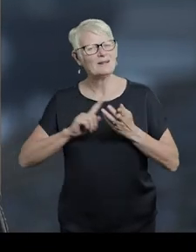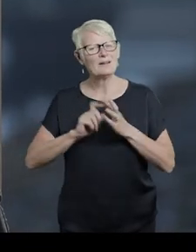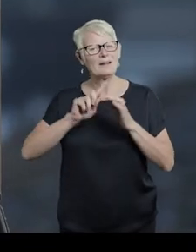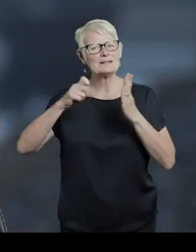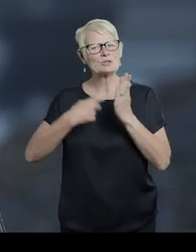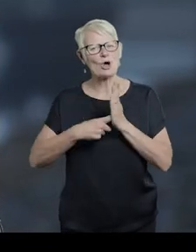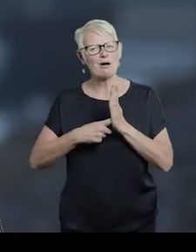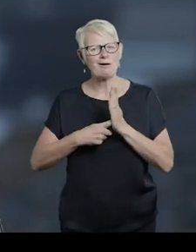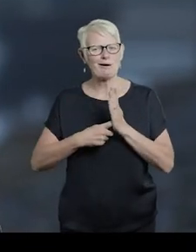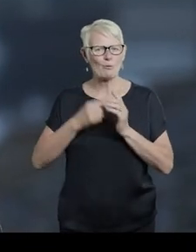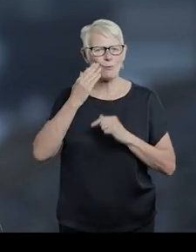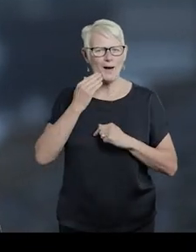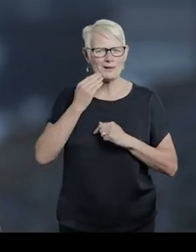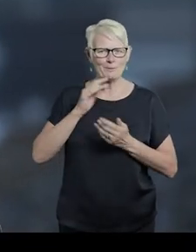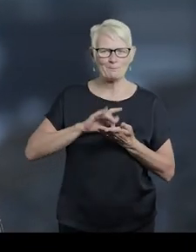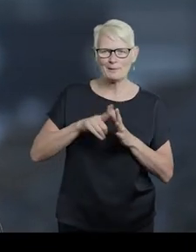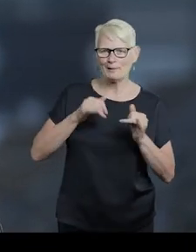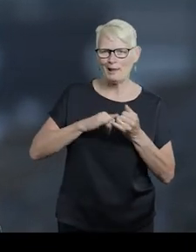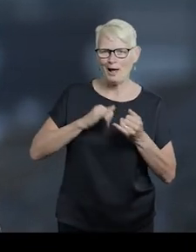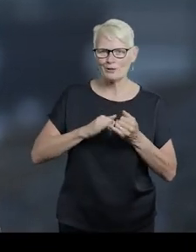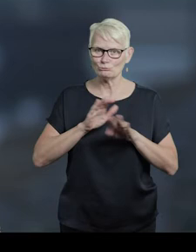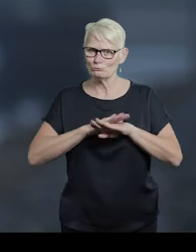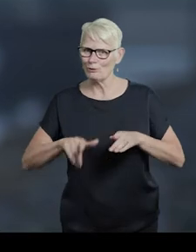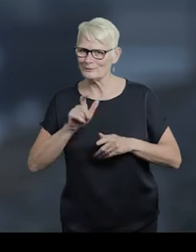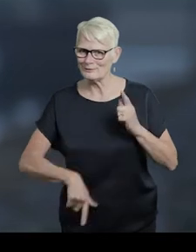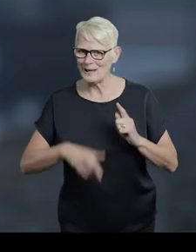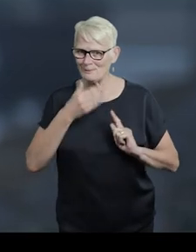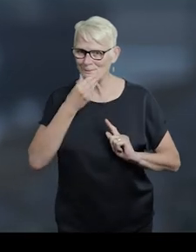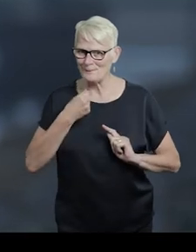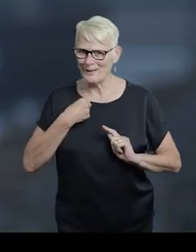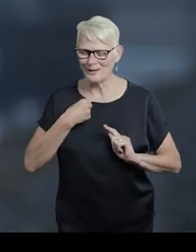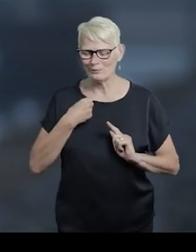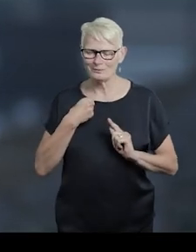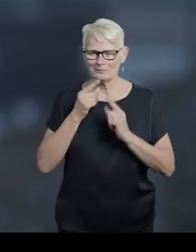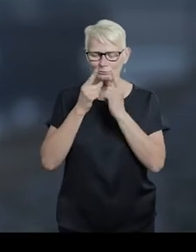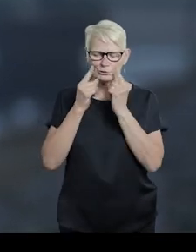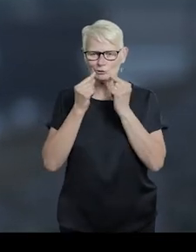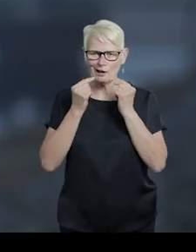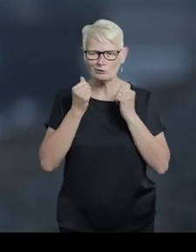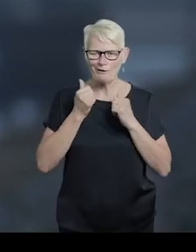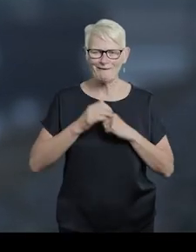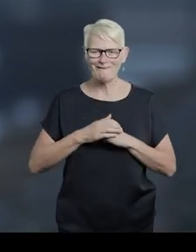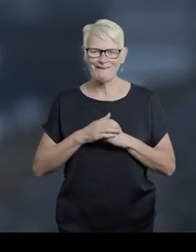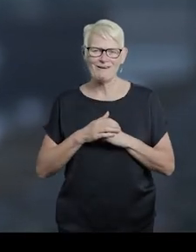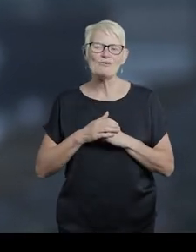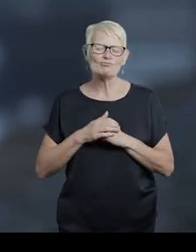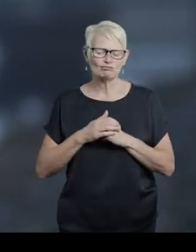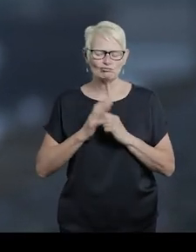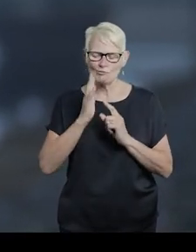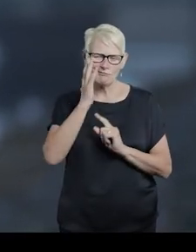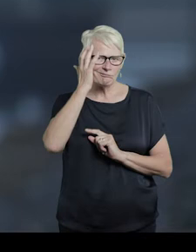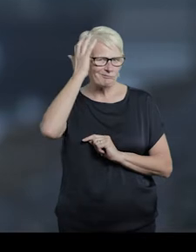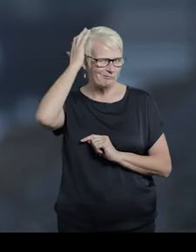Lister. Your white. Middle class. Non-disabled male. With a delicious mustache. Luxurious